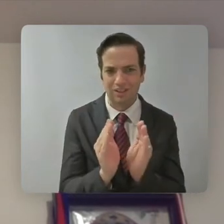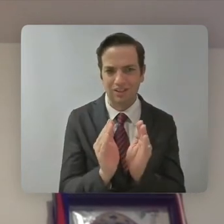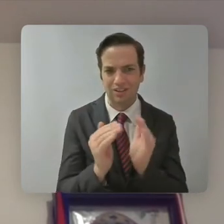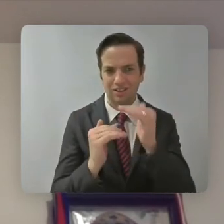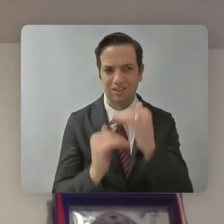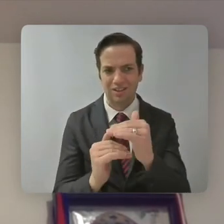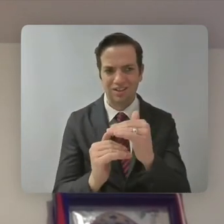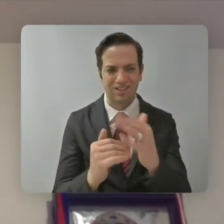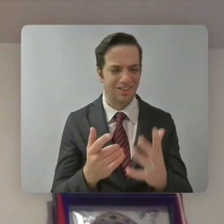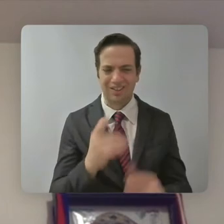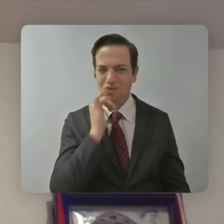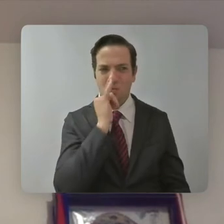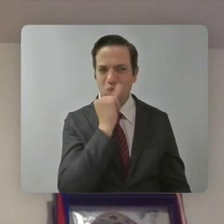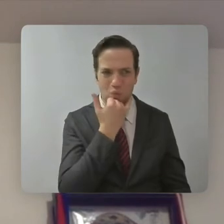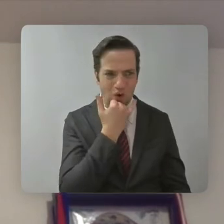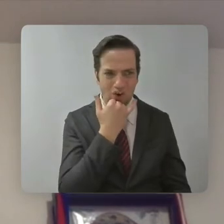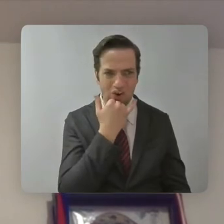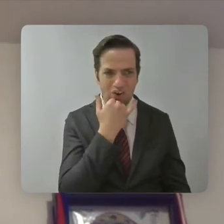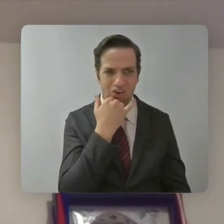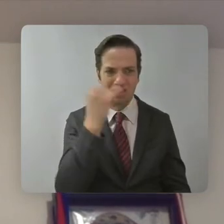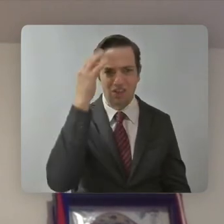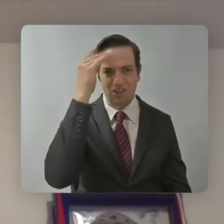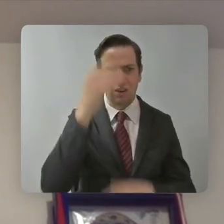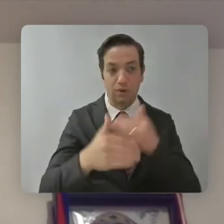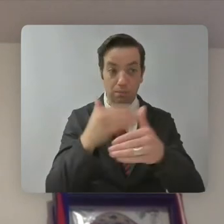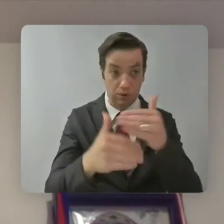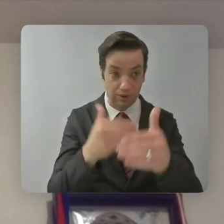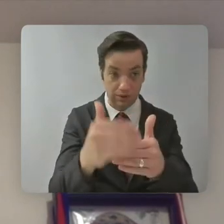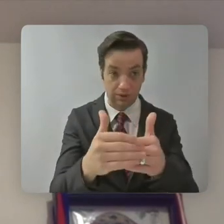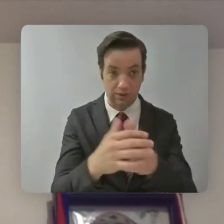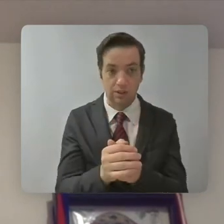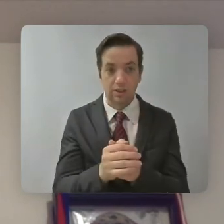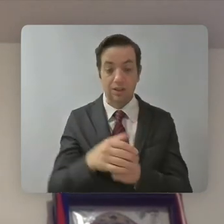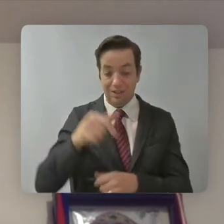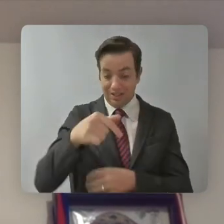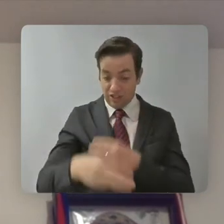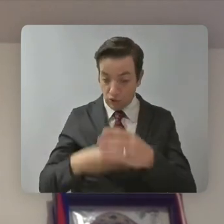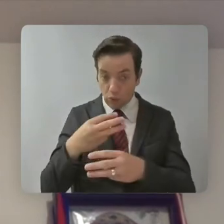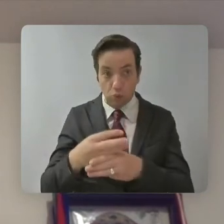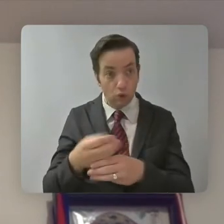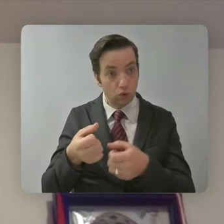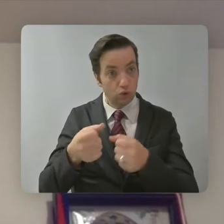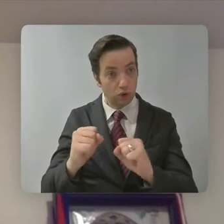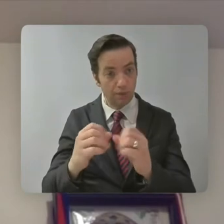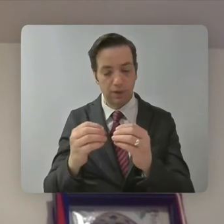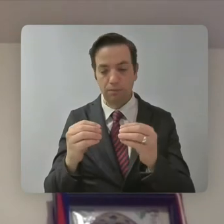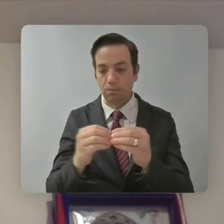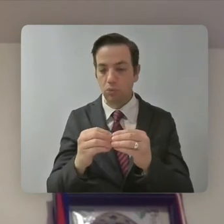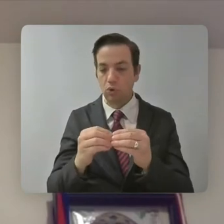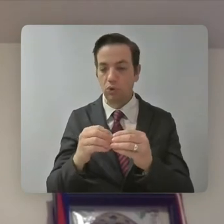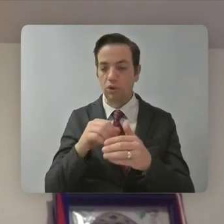in the world of like, we're trying to be more inclusive to a lot more people. I think we're really backwards in a way and how we